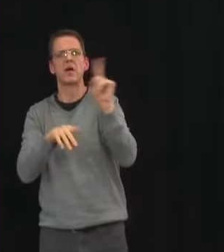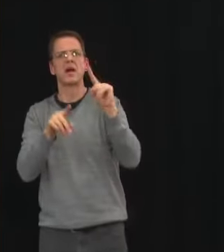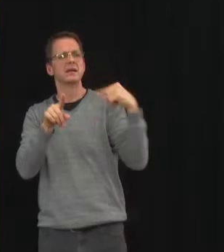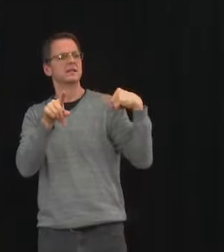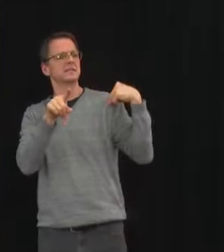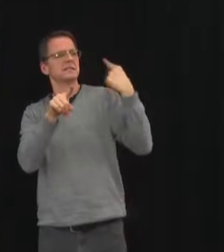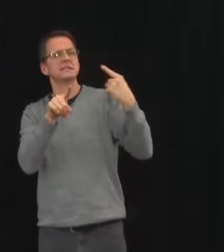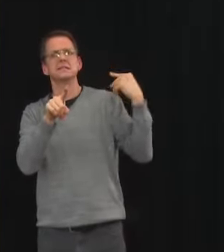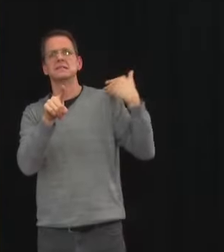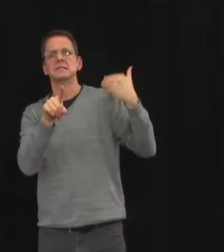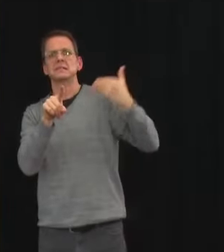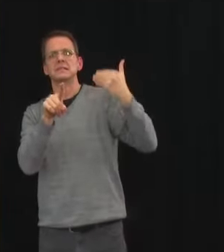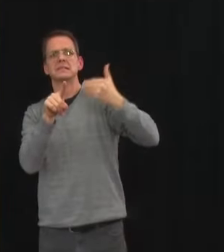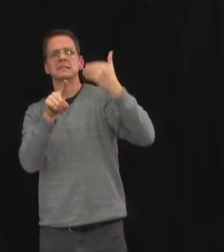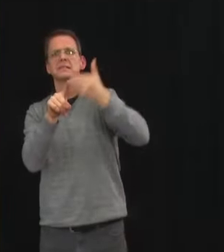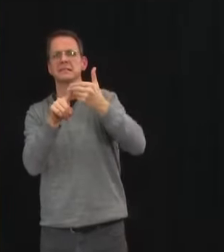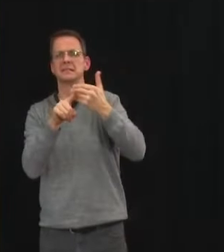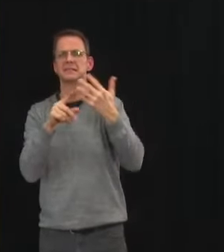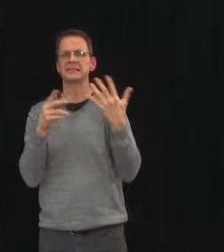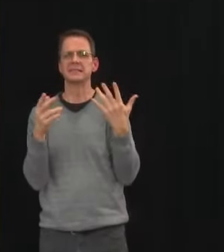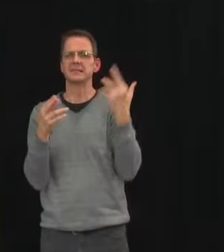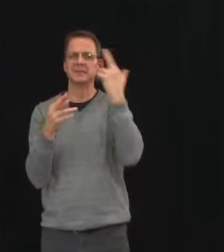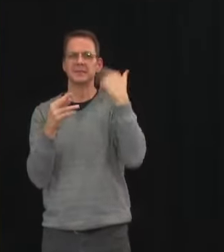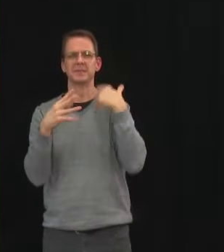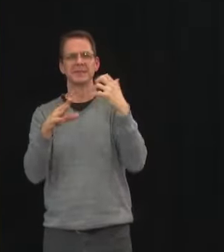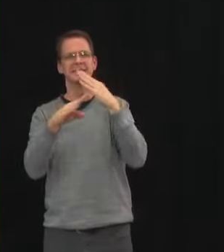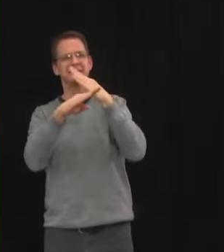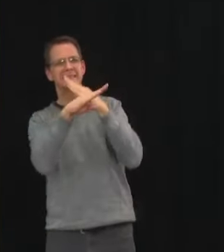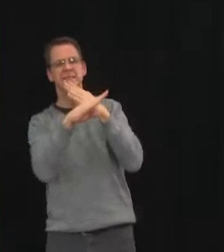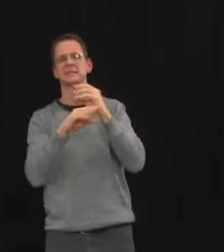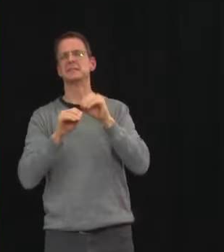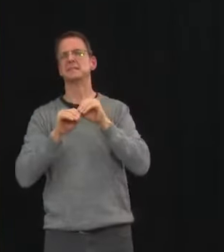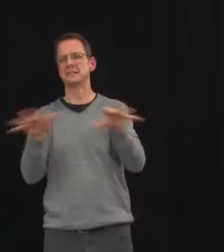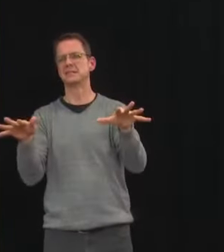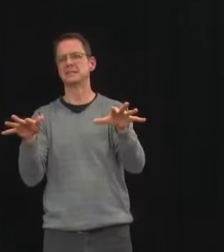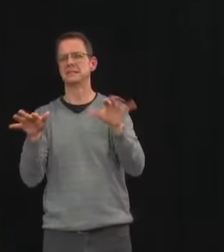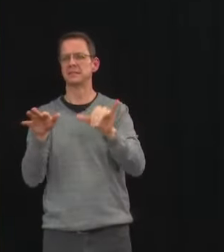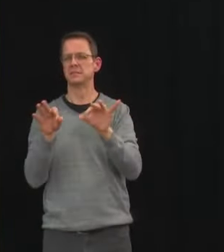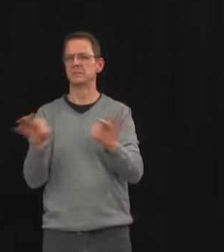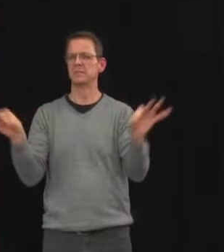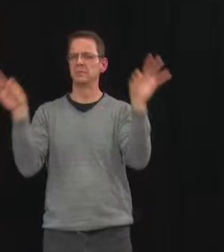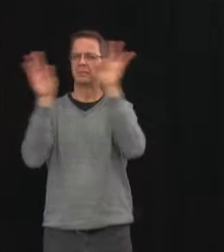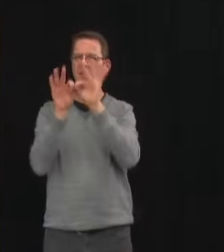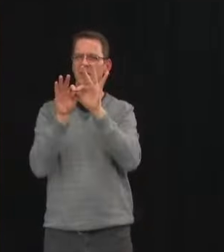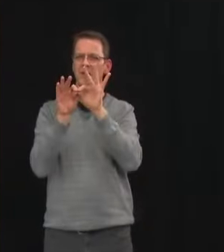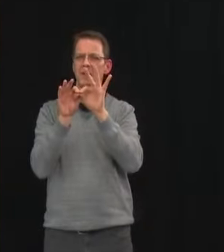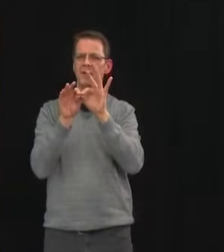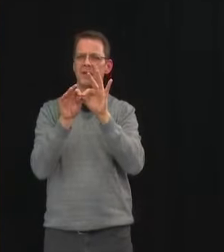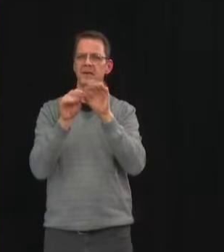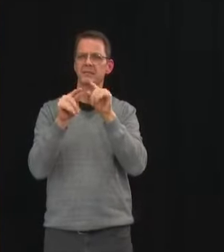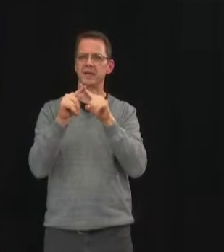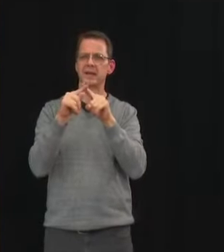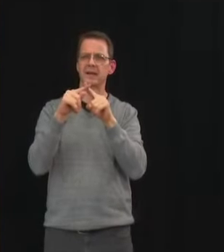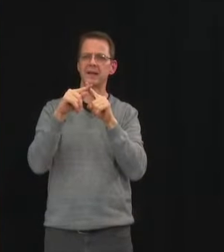picture of exactly what's happened in those 14 days before so that we're better able to pinpoint what activities are risky